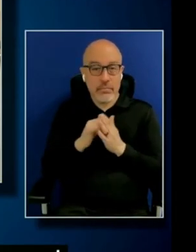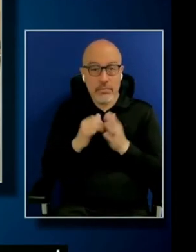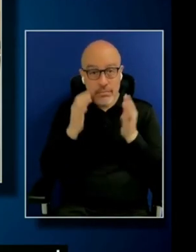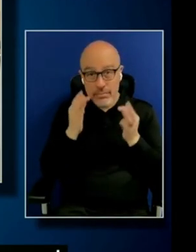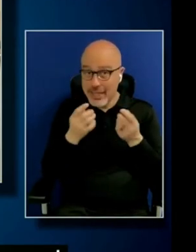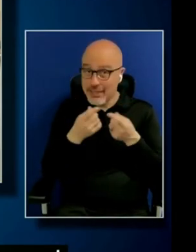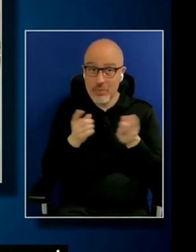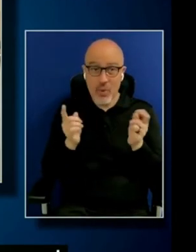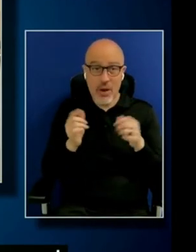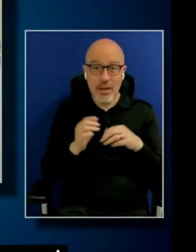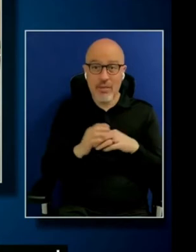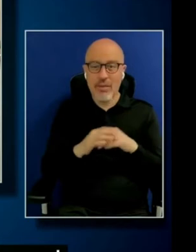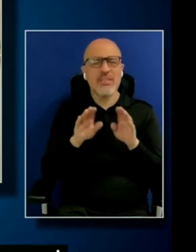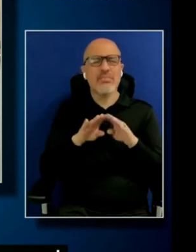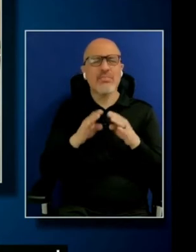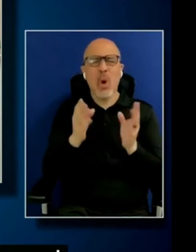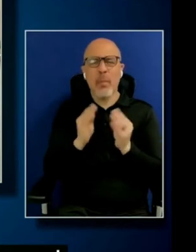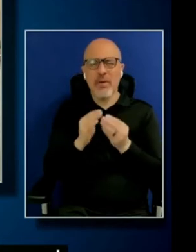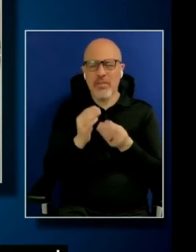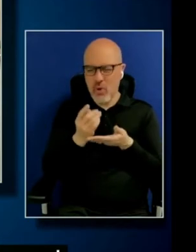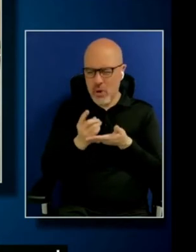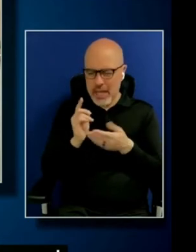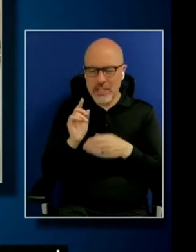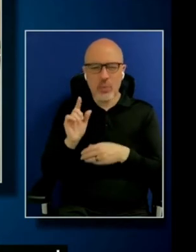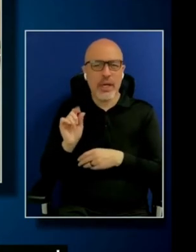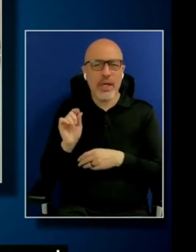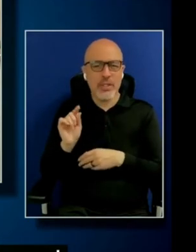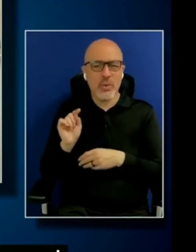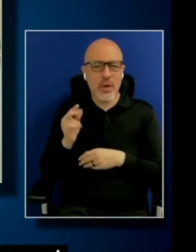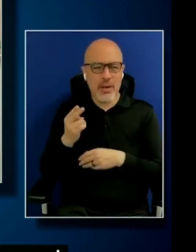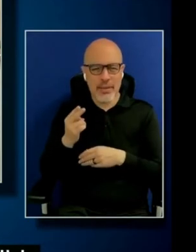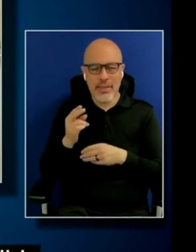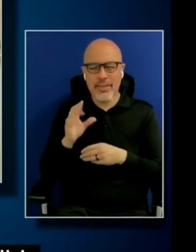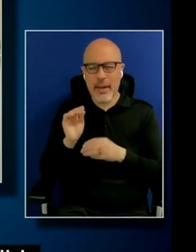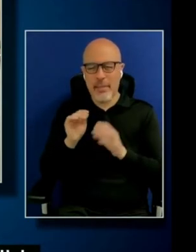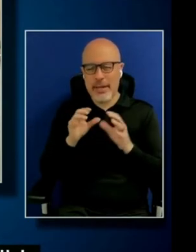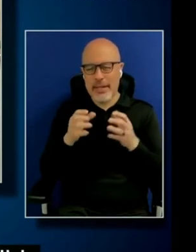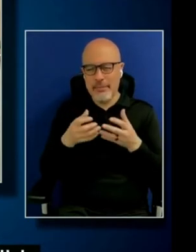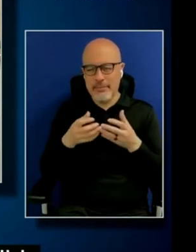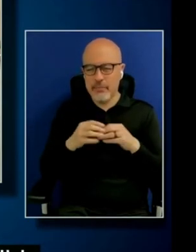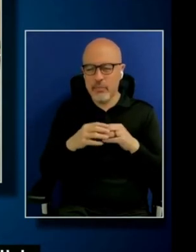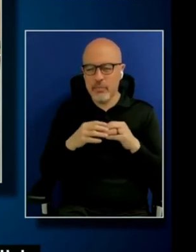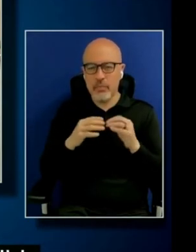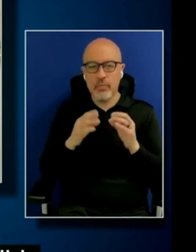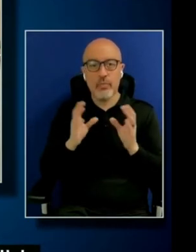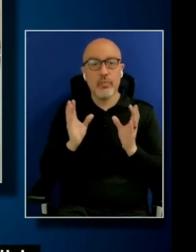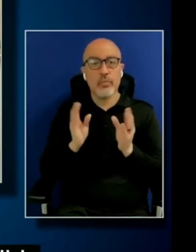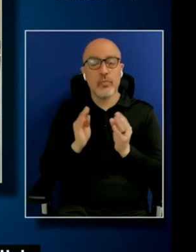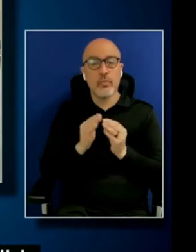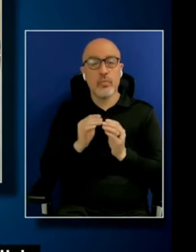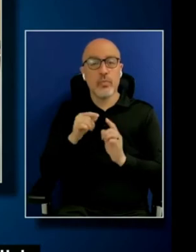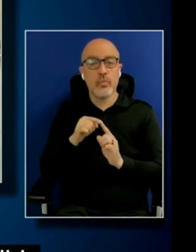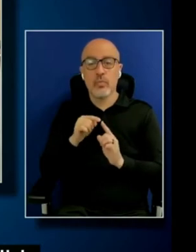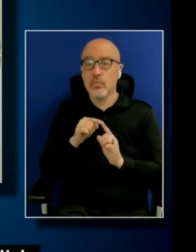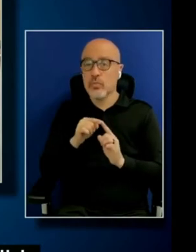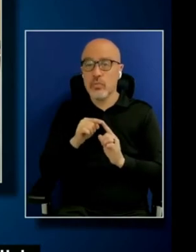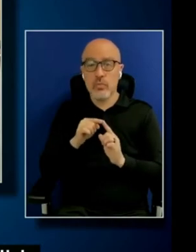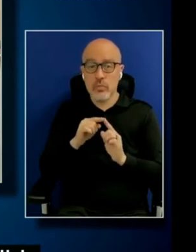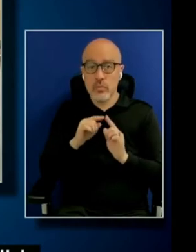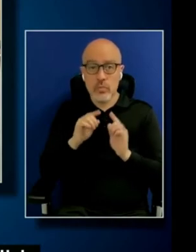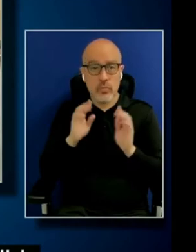an open forum last week at 20th where, again, the home of really incredible groundbreaking